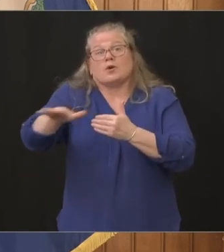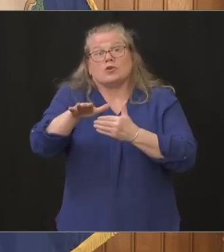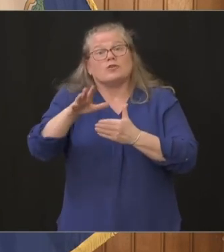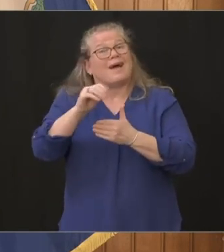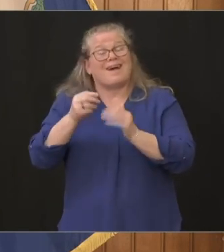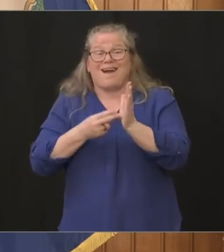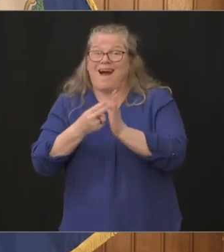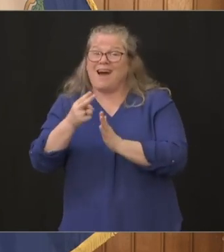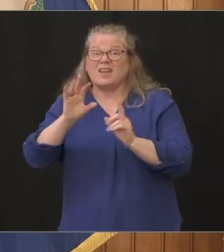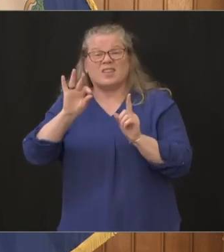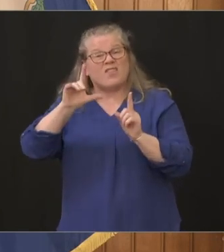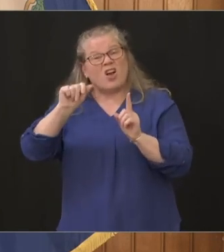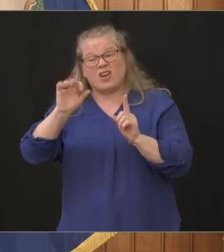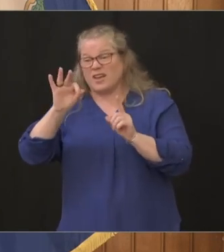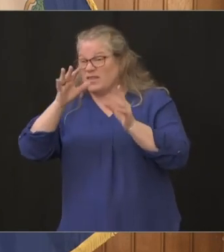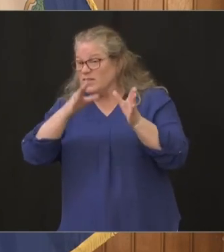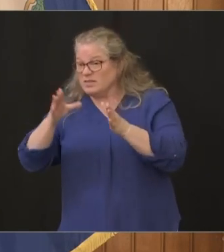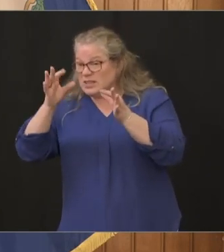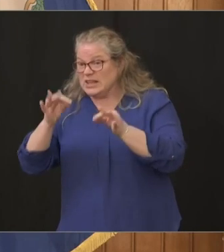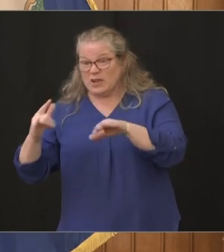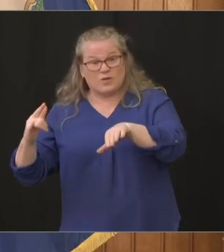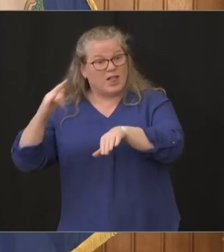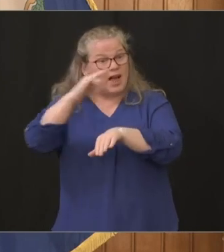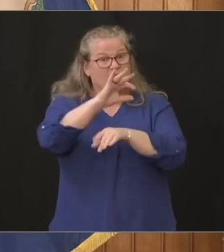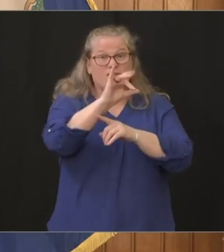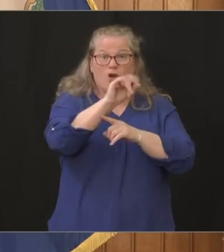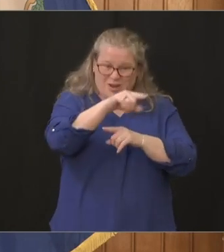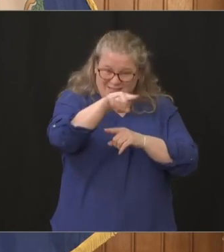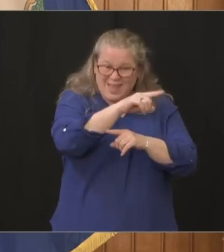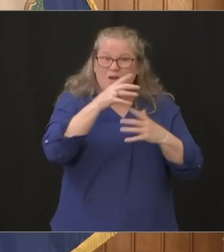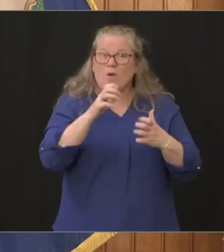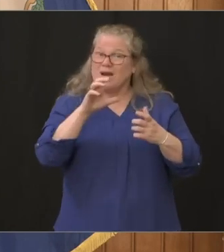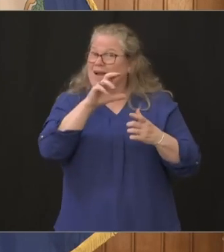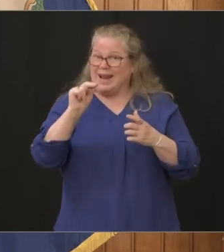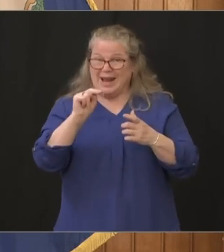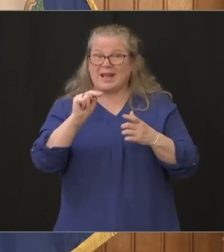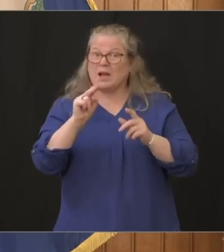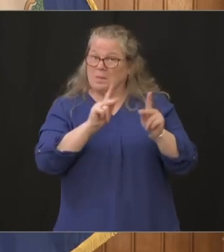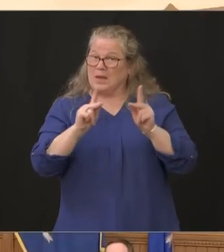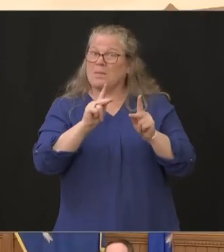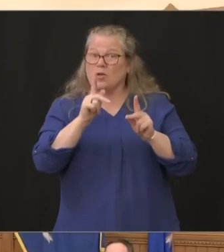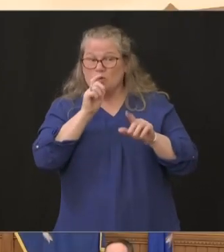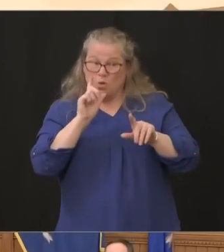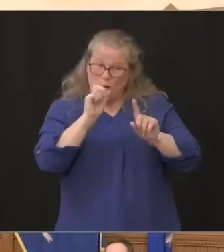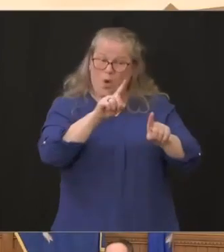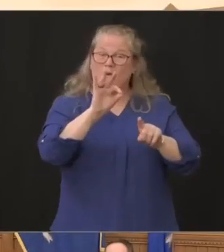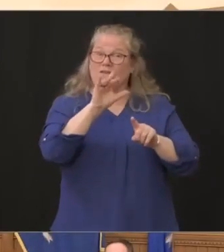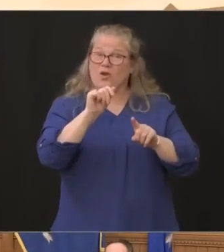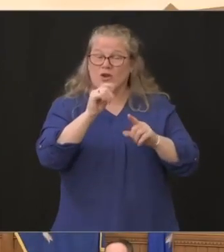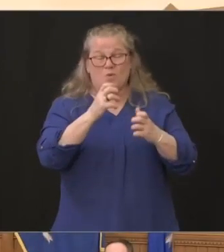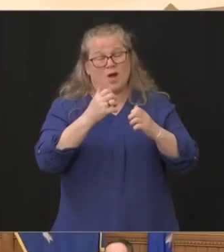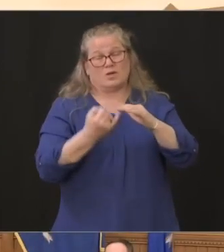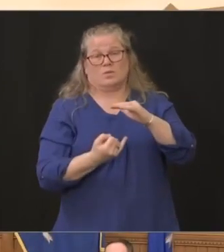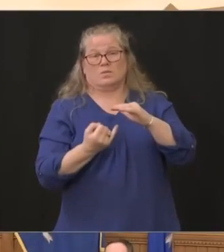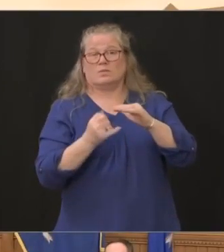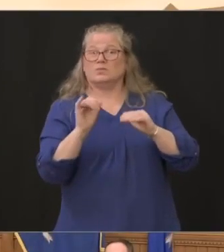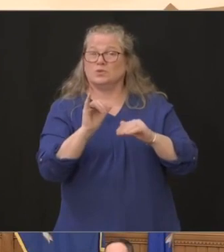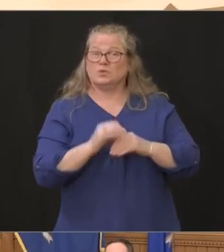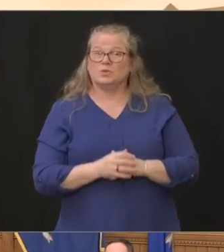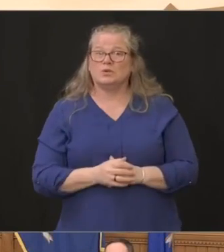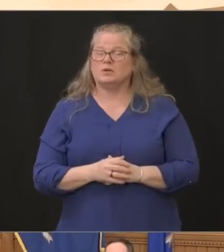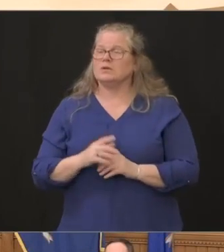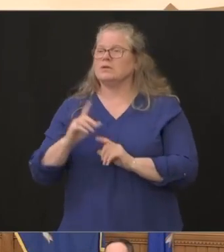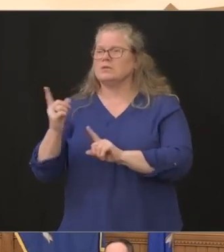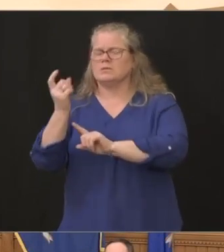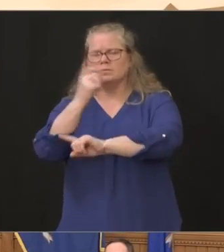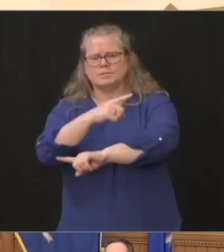connecticut to self-quarantine as well this is just a shot of the dark going back to the ventilators do we know of any local companies